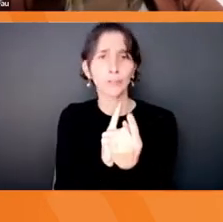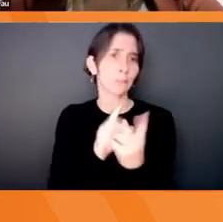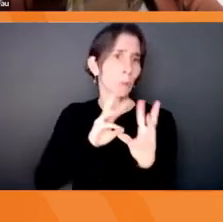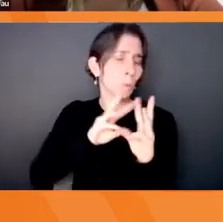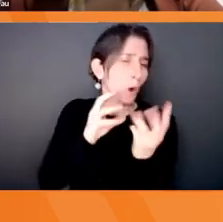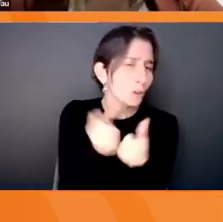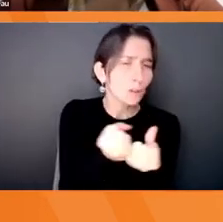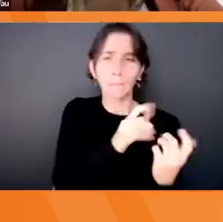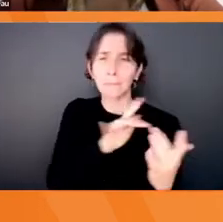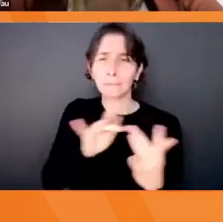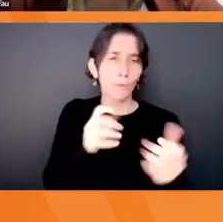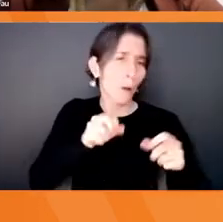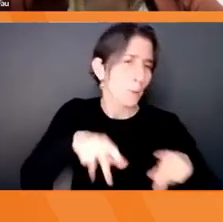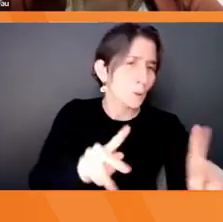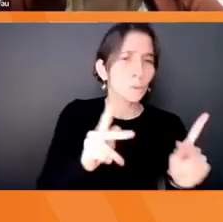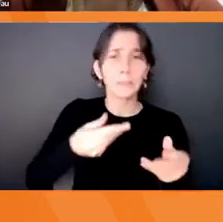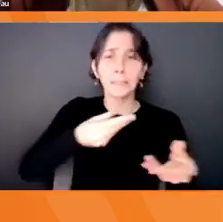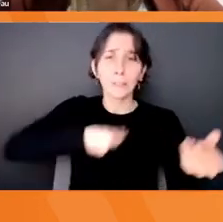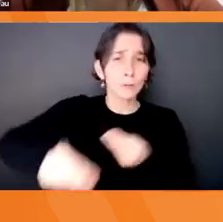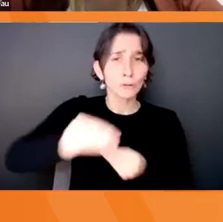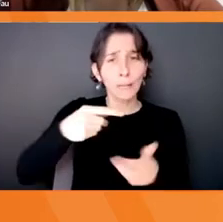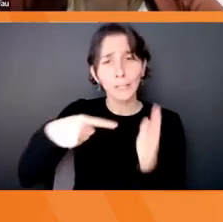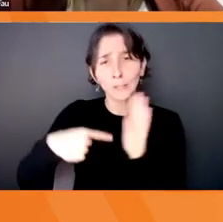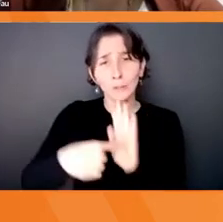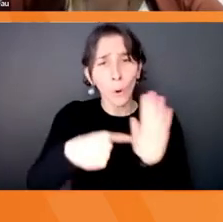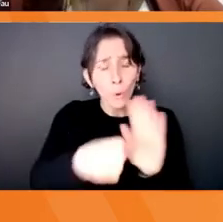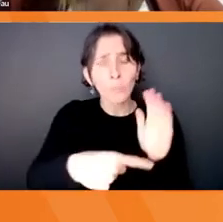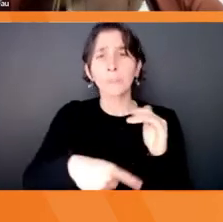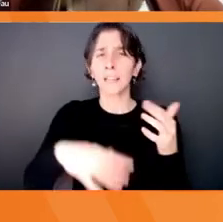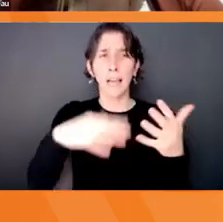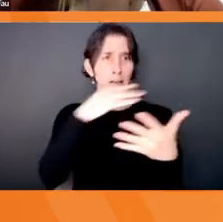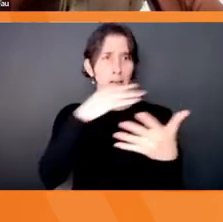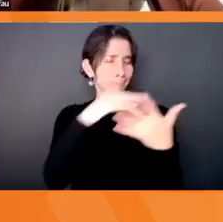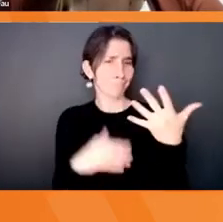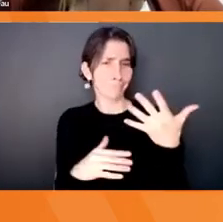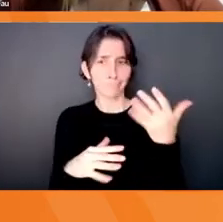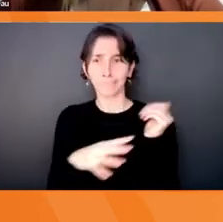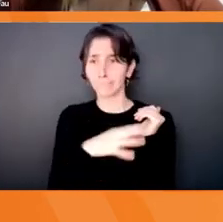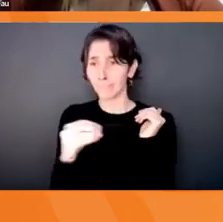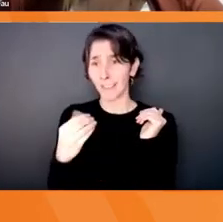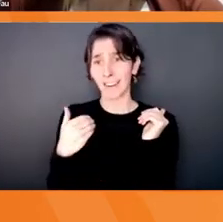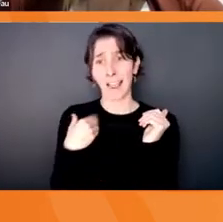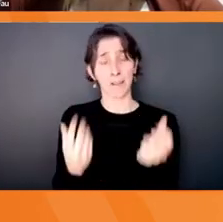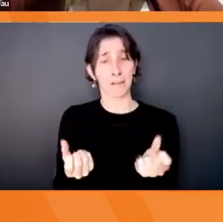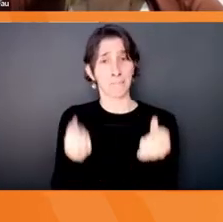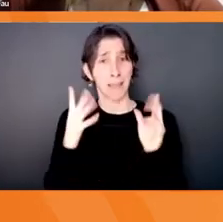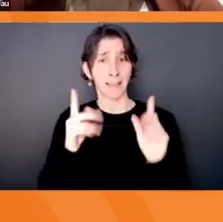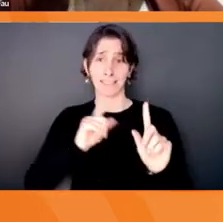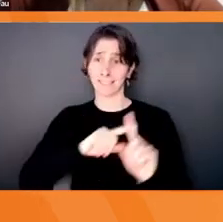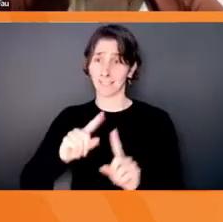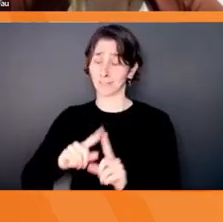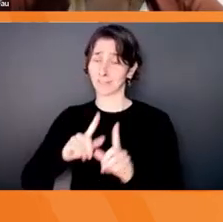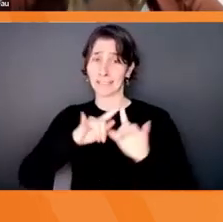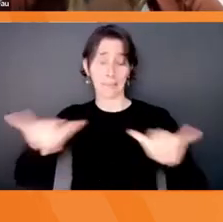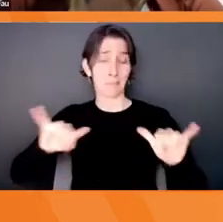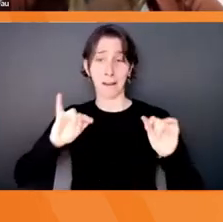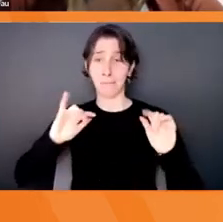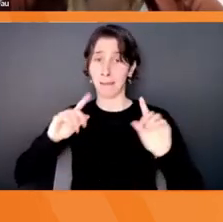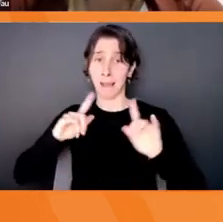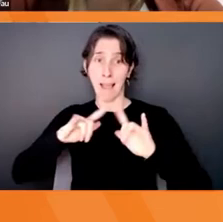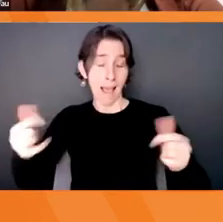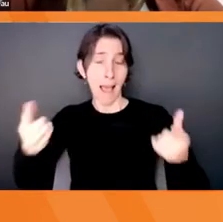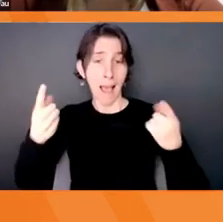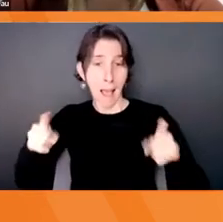opportunities, trade shows, and we have a lot of different things happening to help